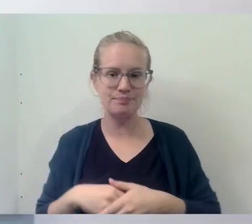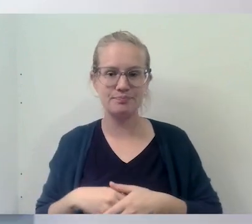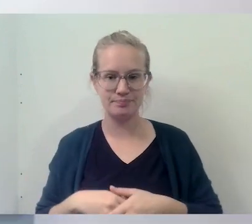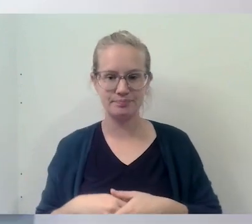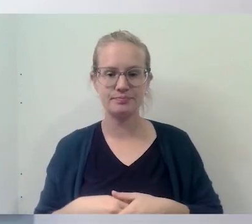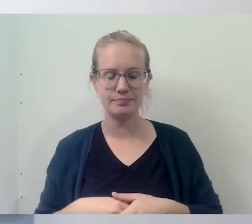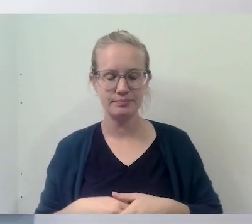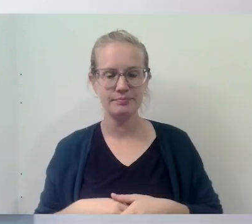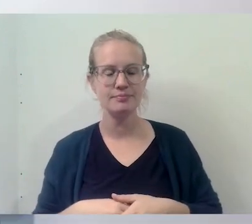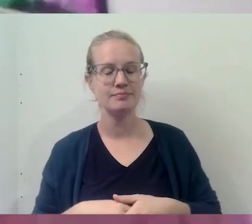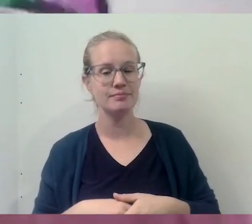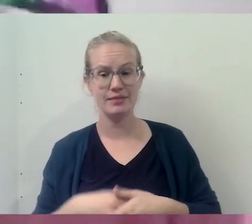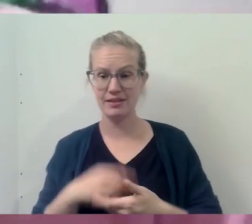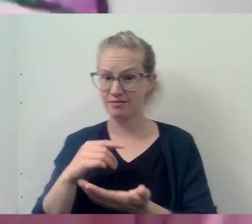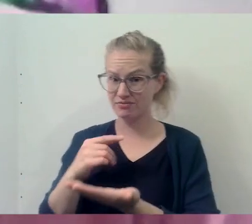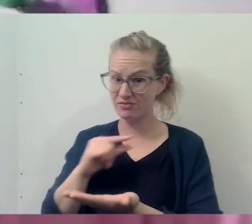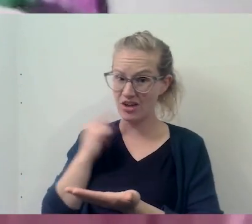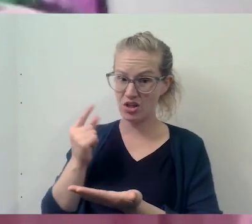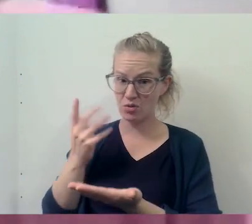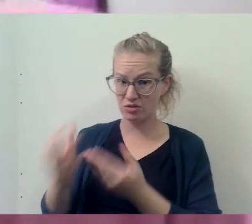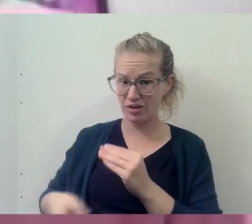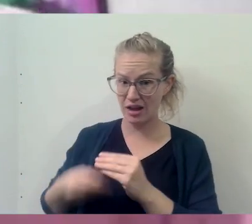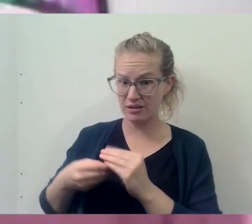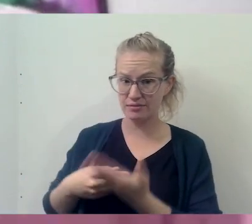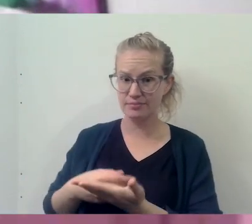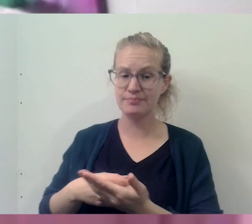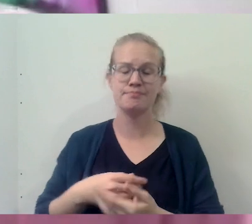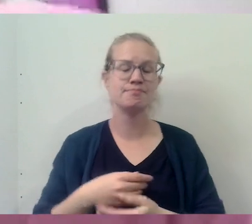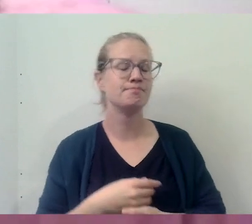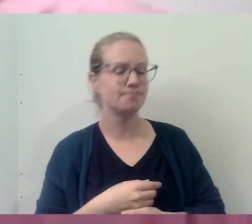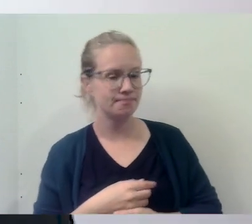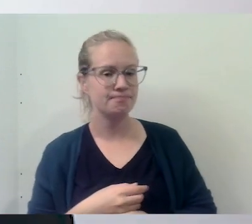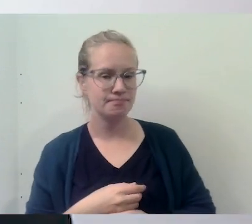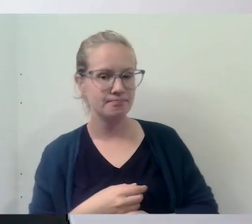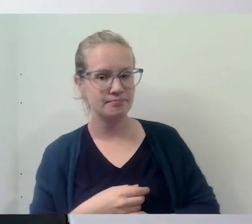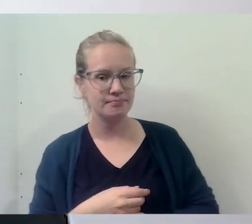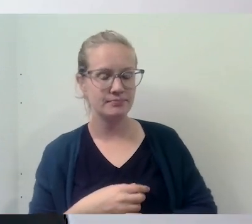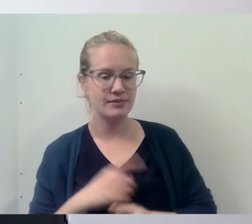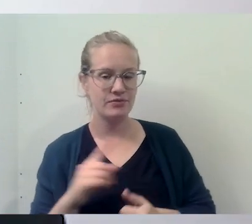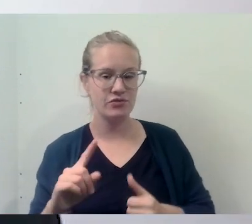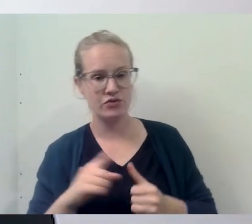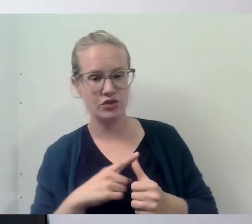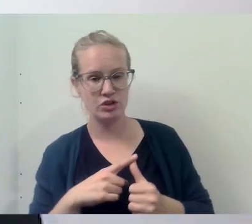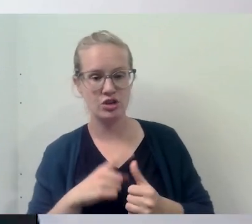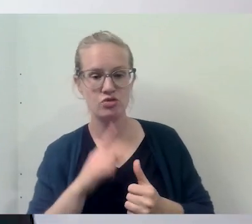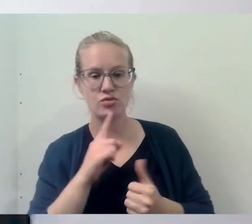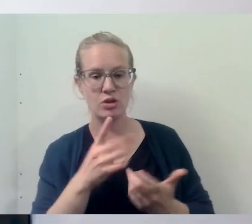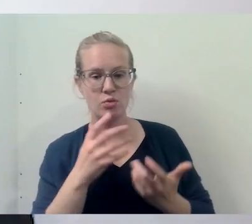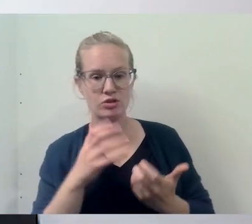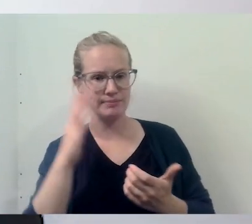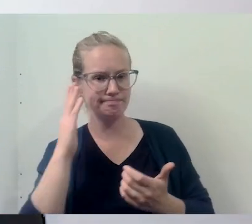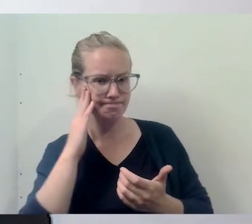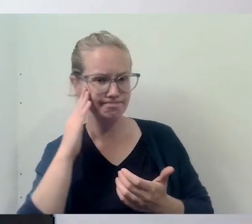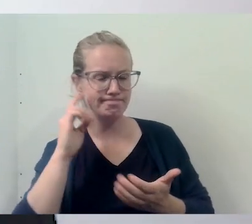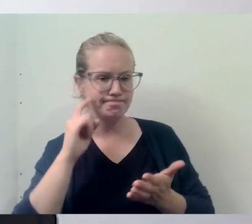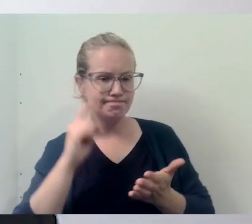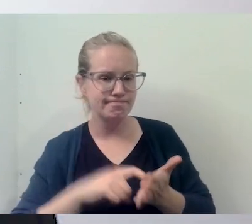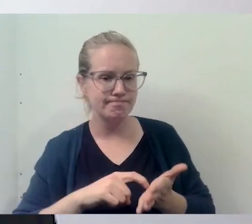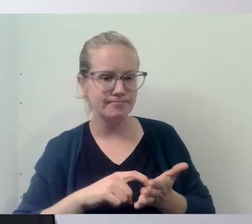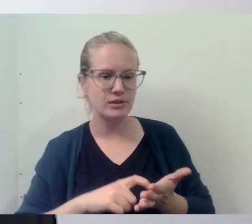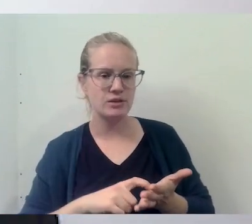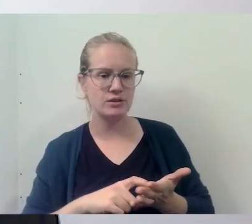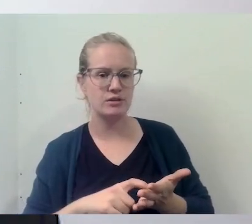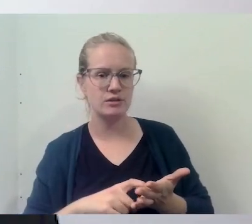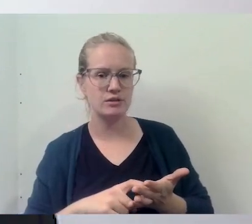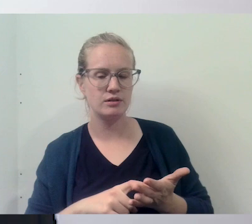yeah. Father Innocent, you want to add to that? Thank you, Tom. Yes, um, first of all, I, I really want to acknowledge, um,